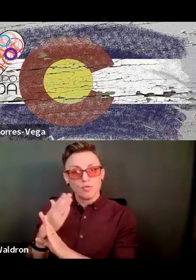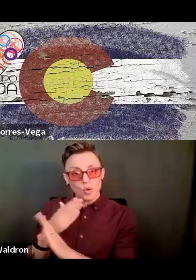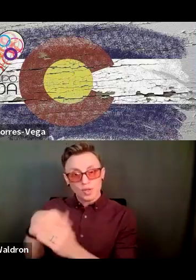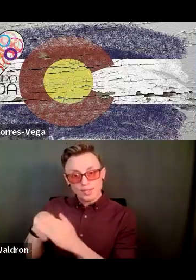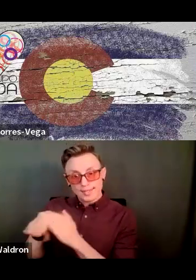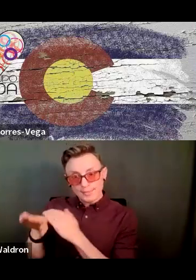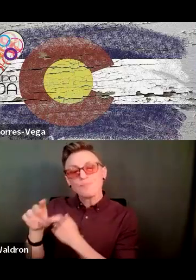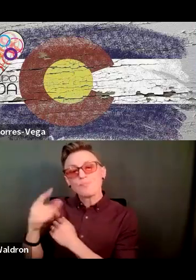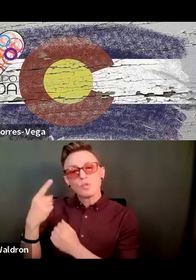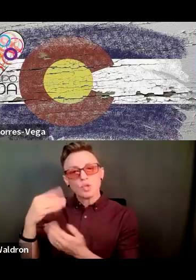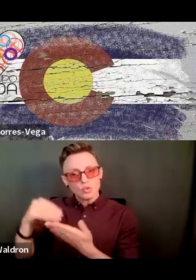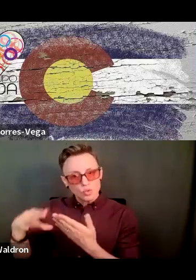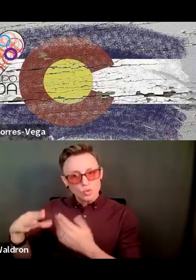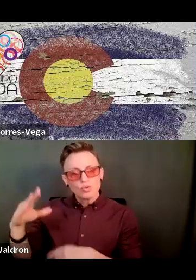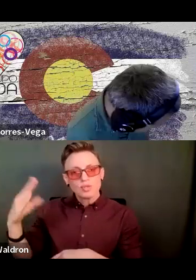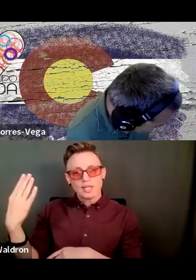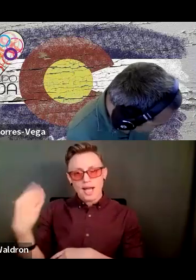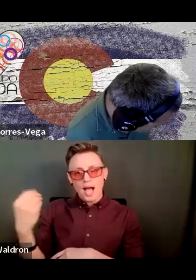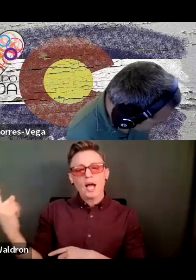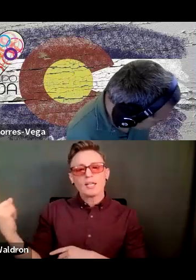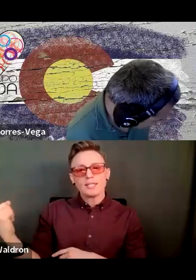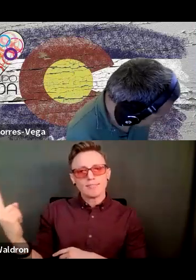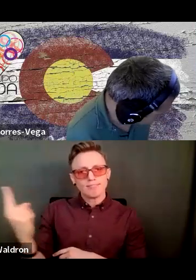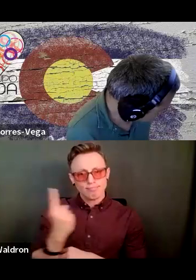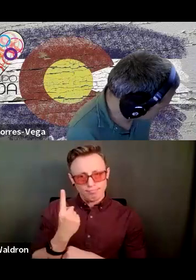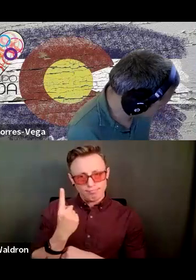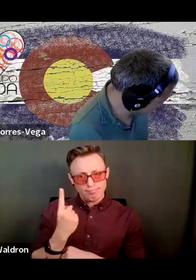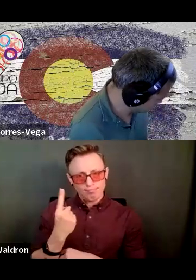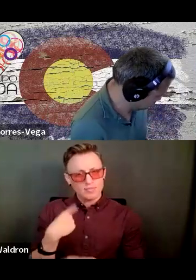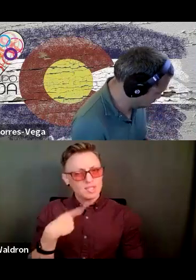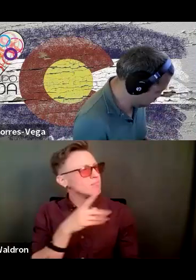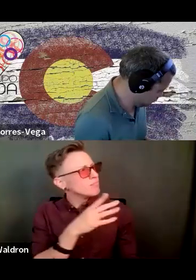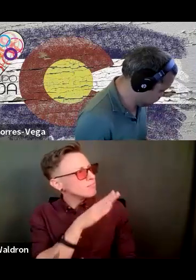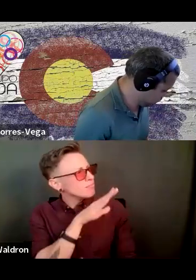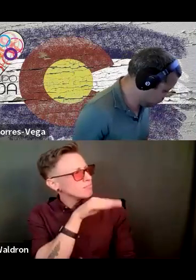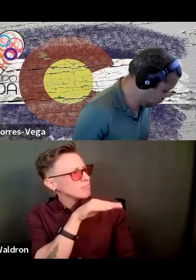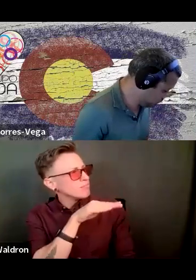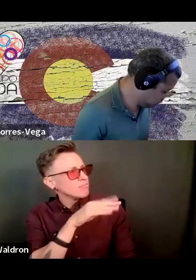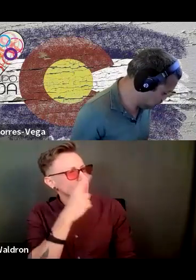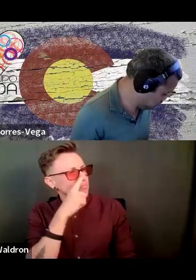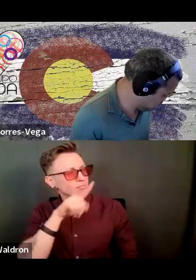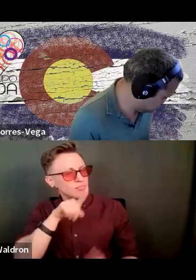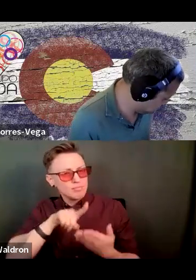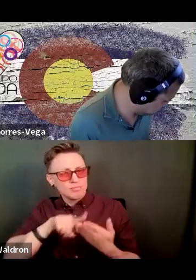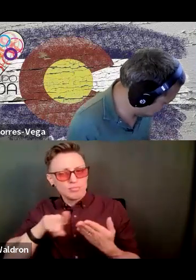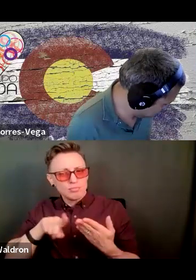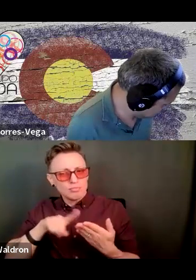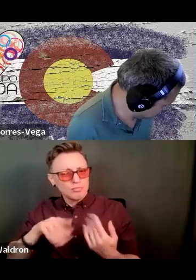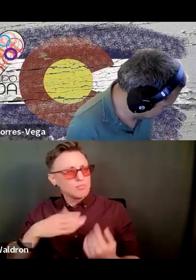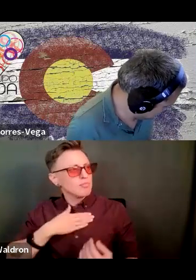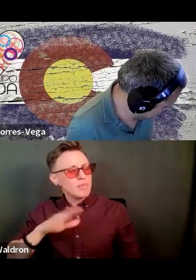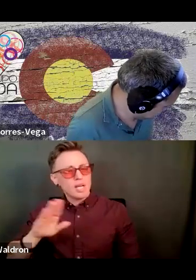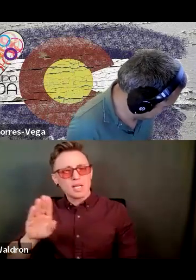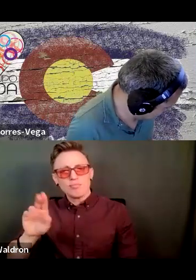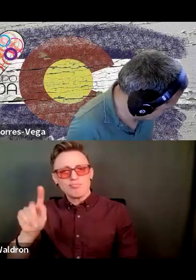approached me and asked me if I could check their urine bag. Of